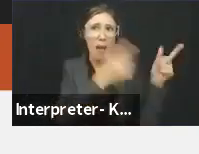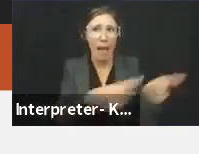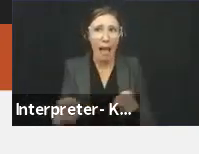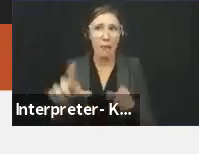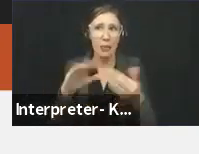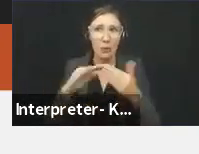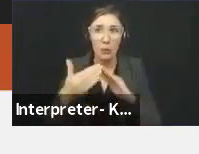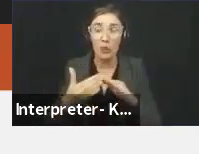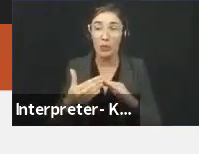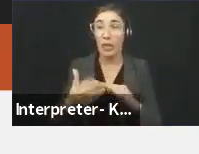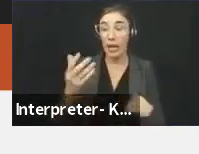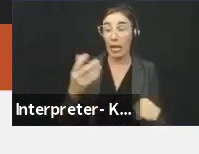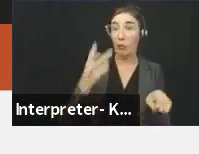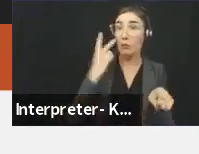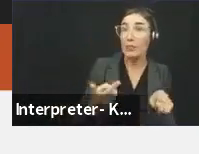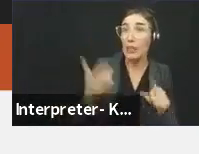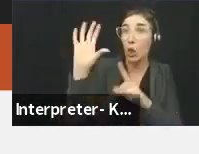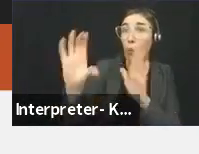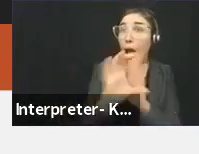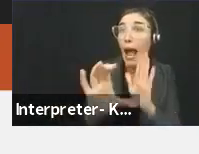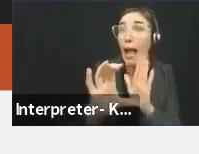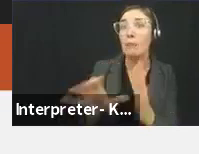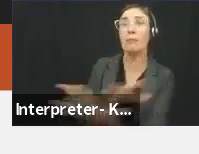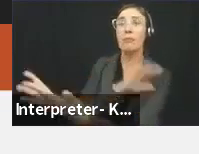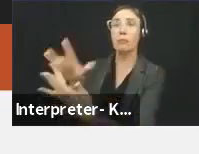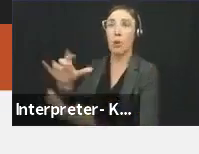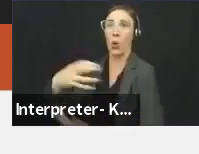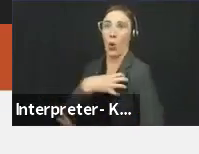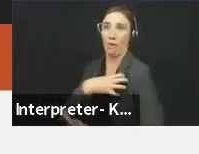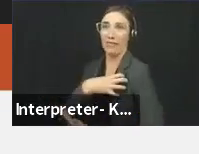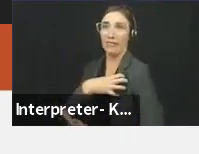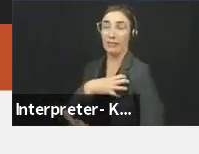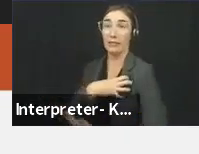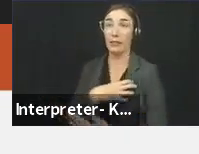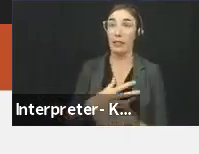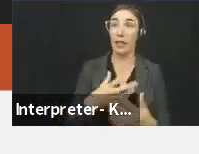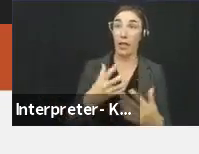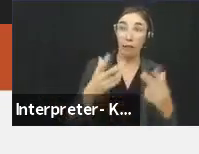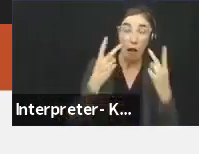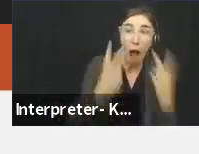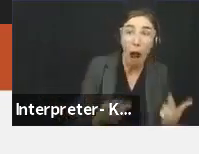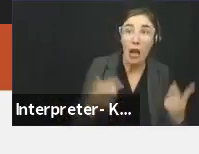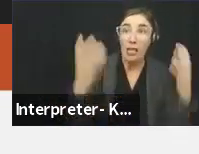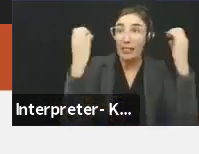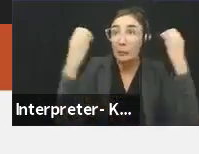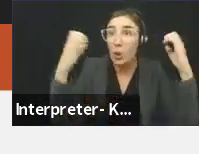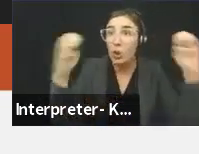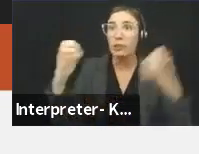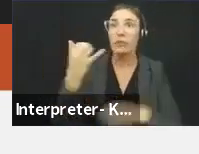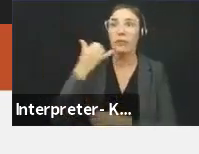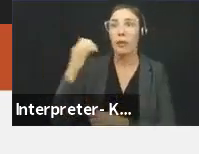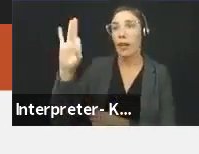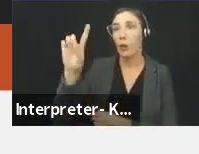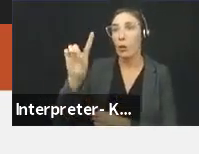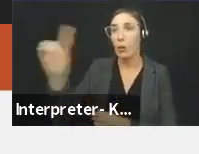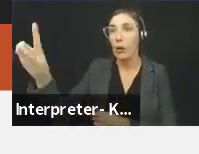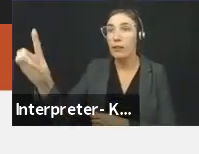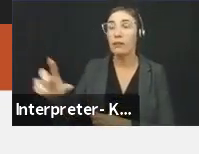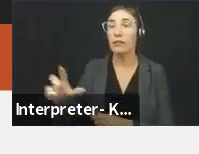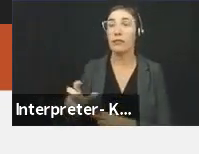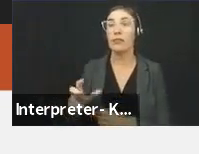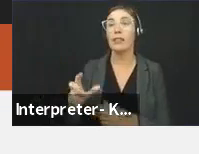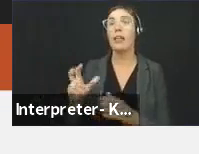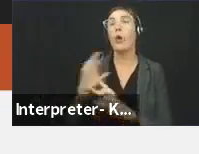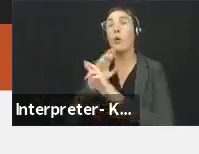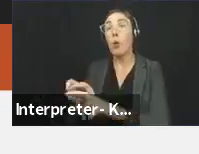crime, contact the local police department. If it's an emergency, contact 911. You can report hate incidents to the Human Rights Commission and to